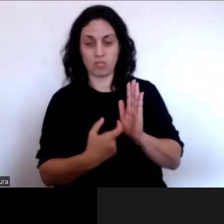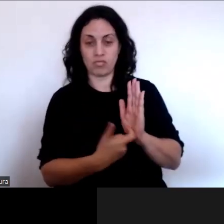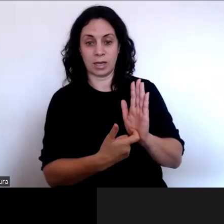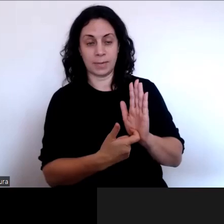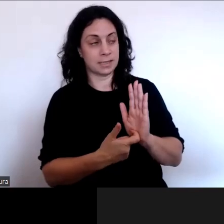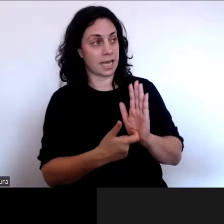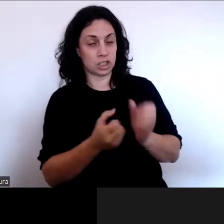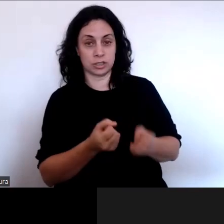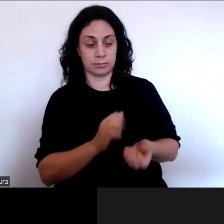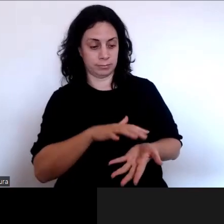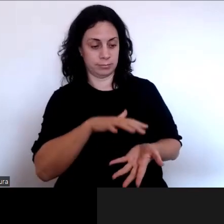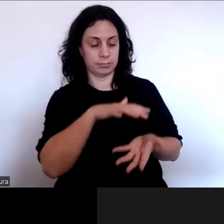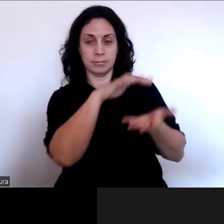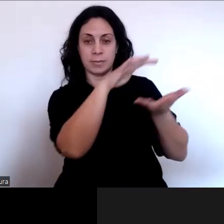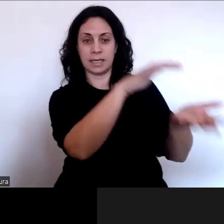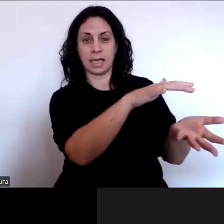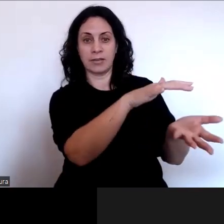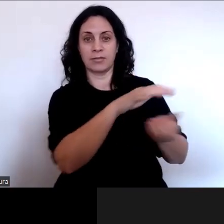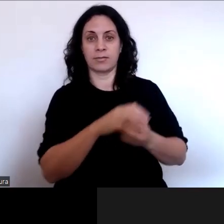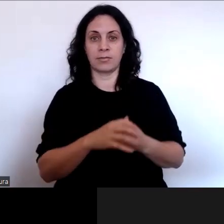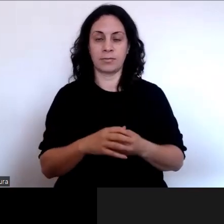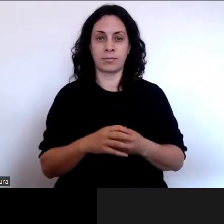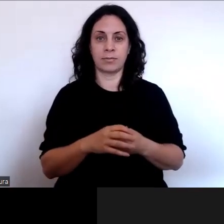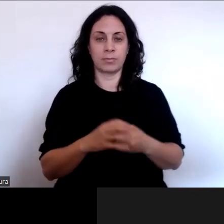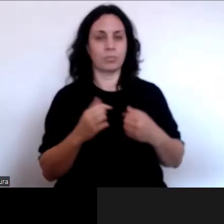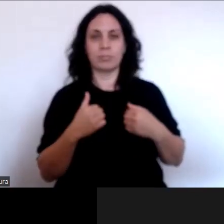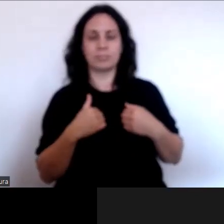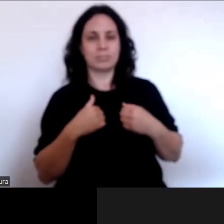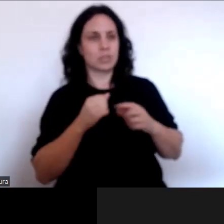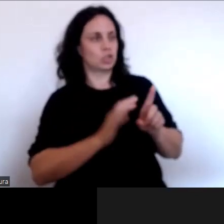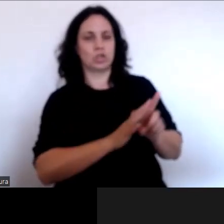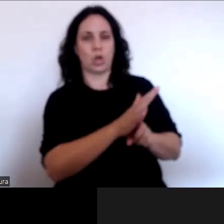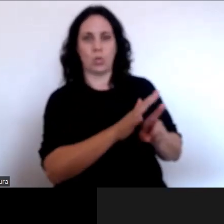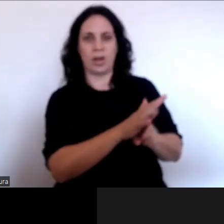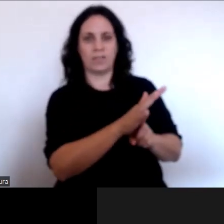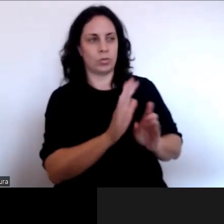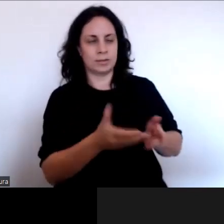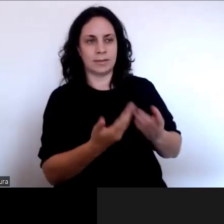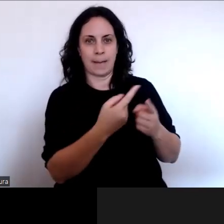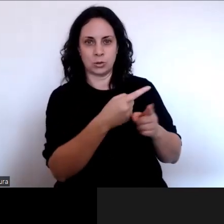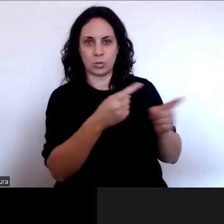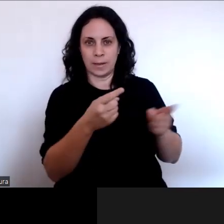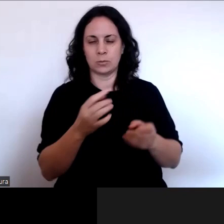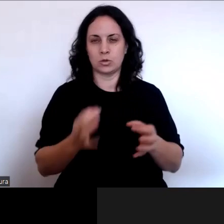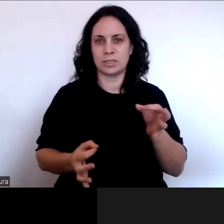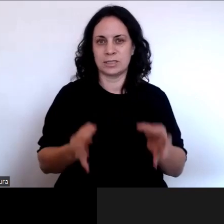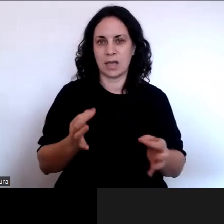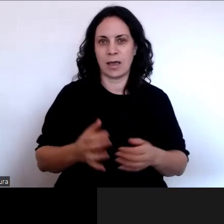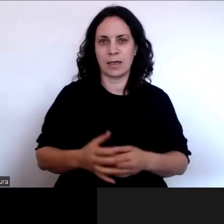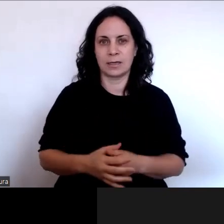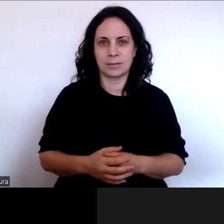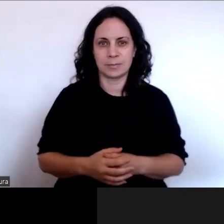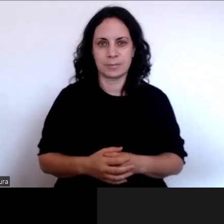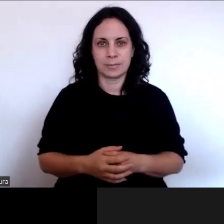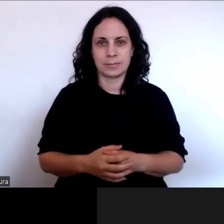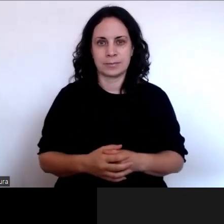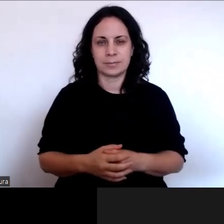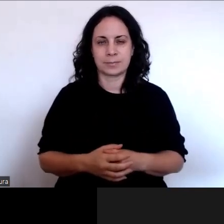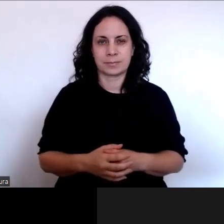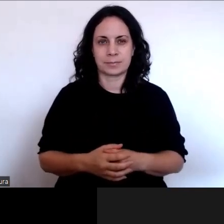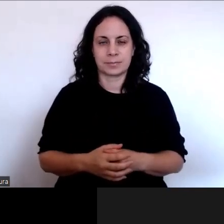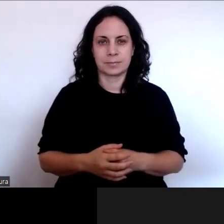have a say in whether they will be implemented or not. But that's for the government to decide. So we will provide